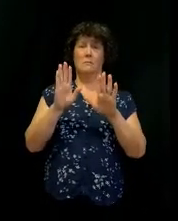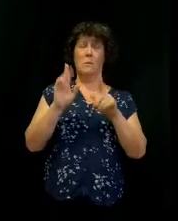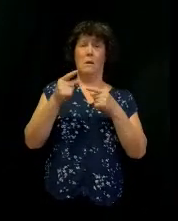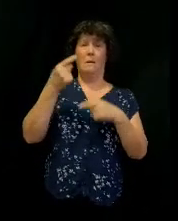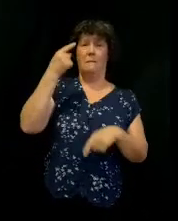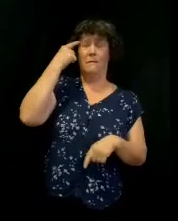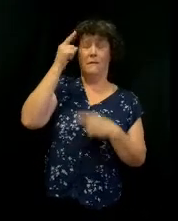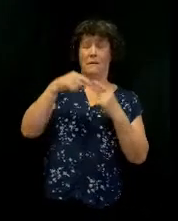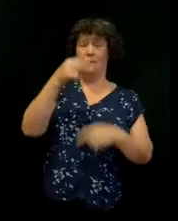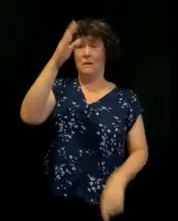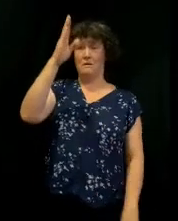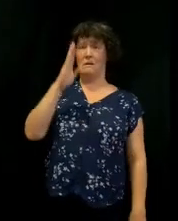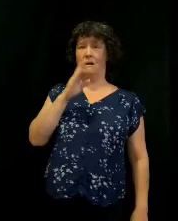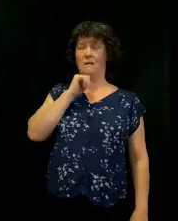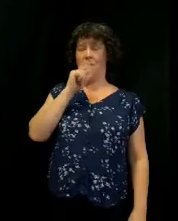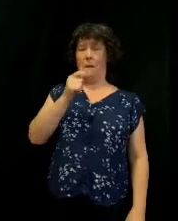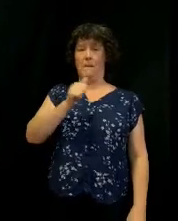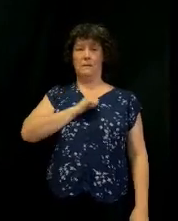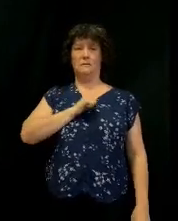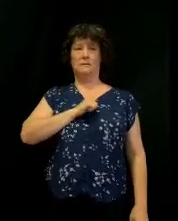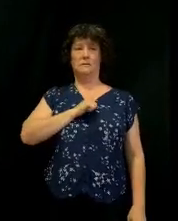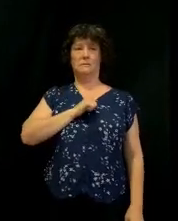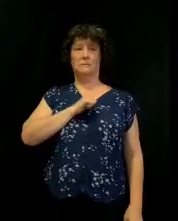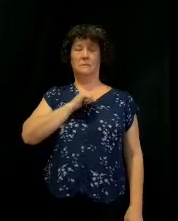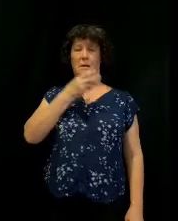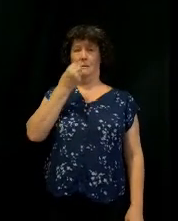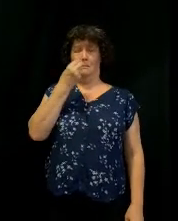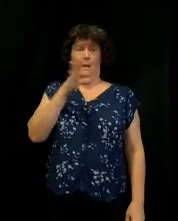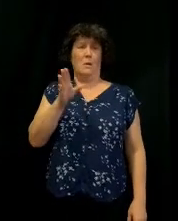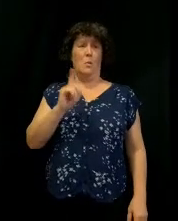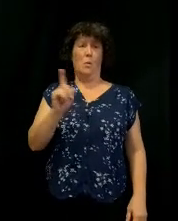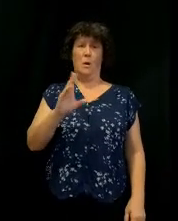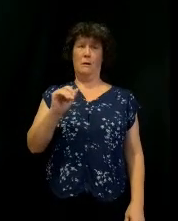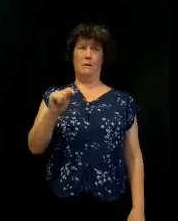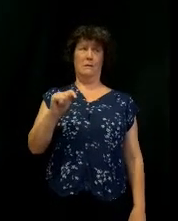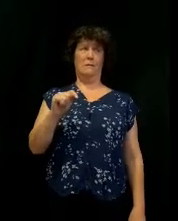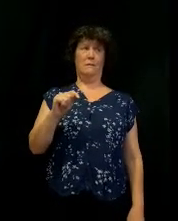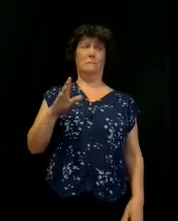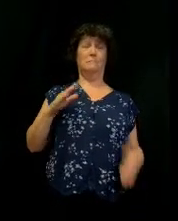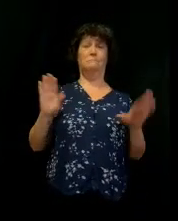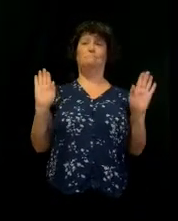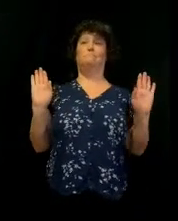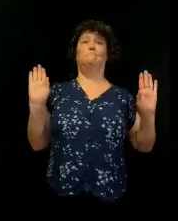You guys all right? I don't care where you're at. If it's right here, praise the Lord.